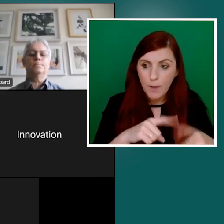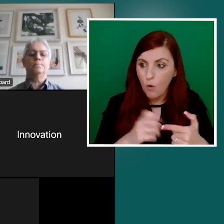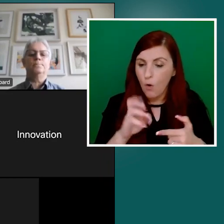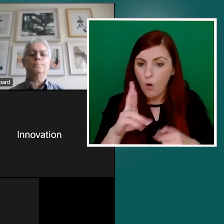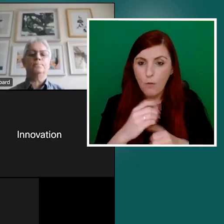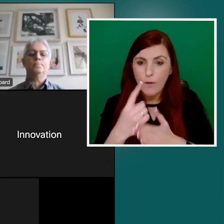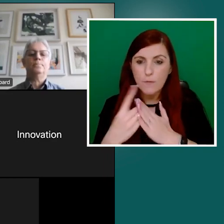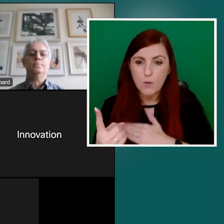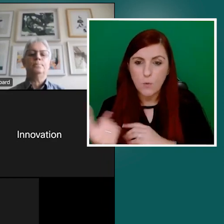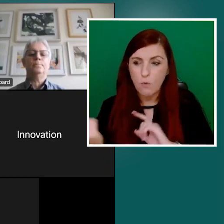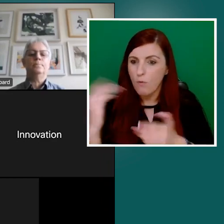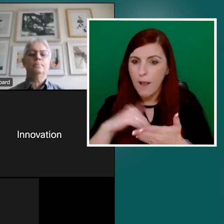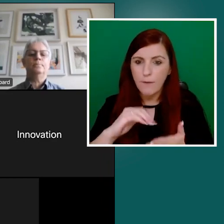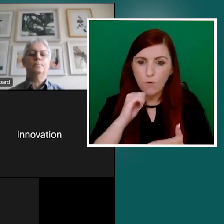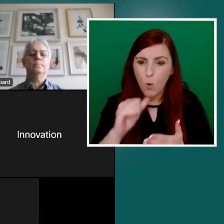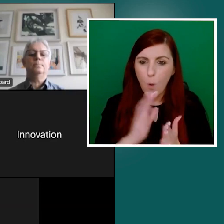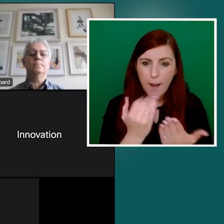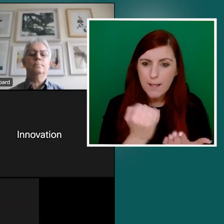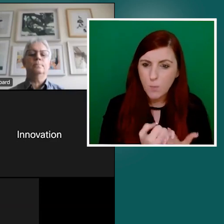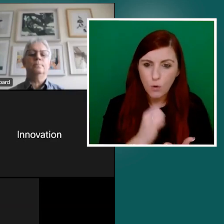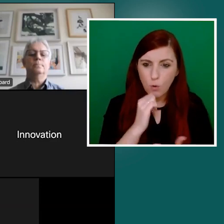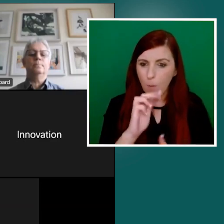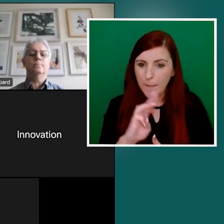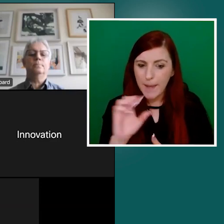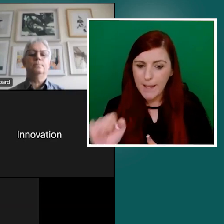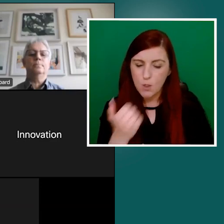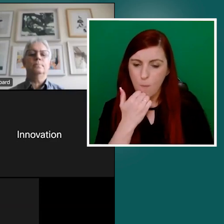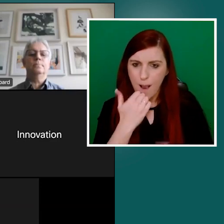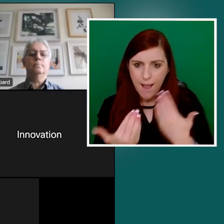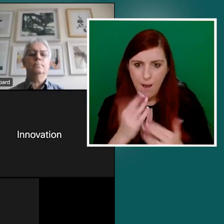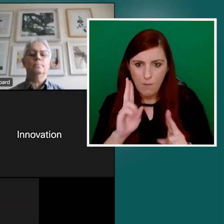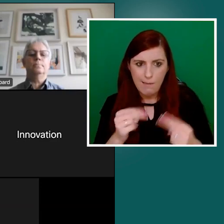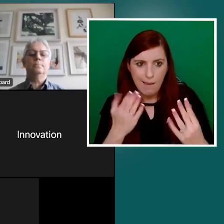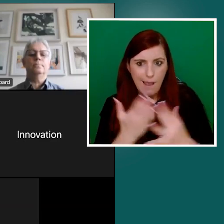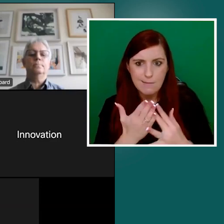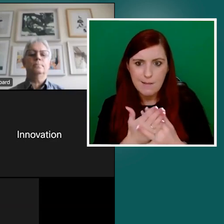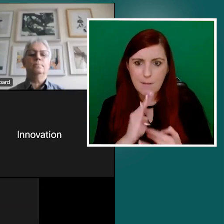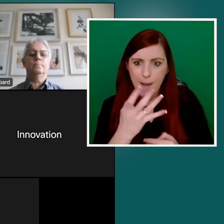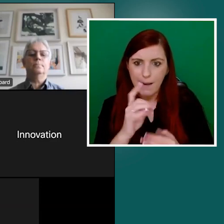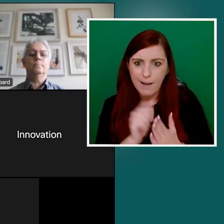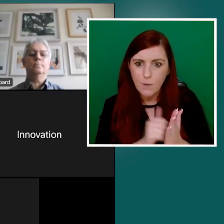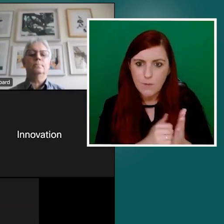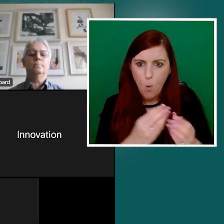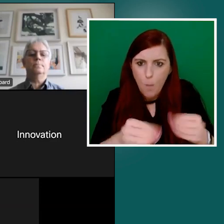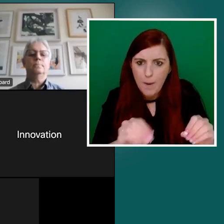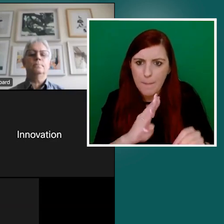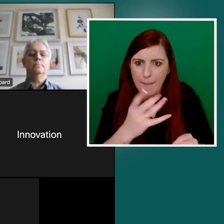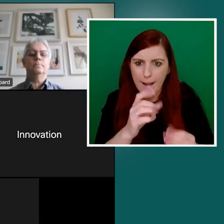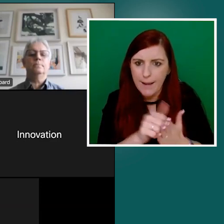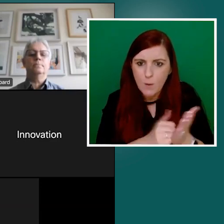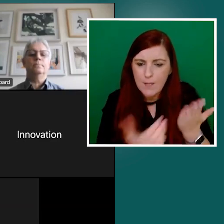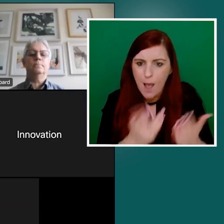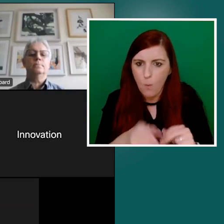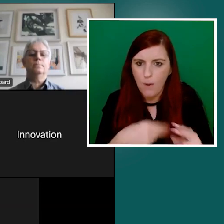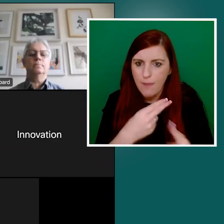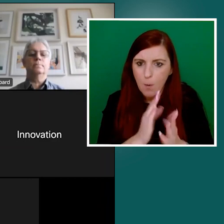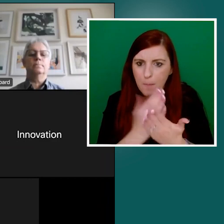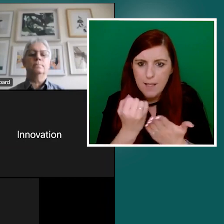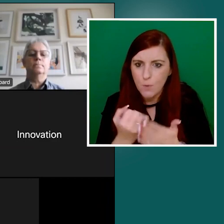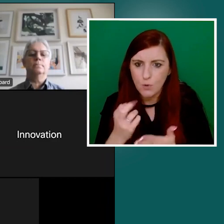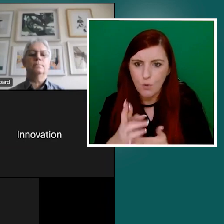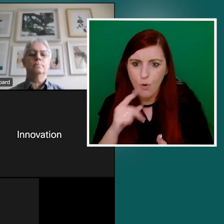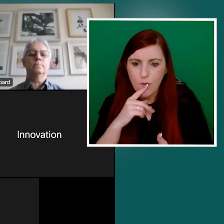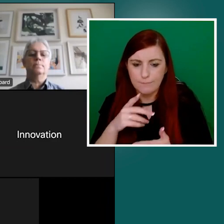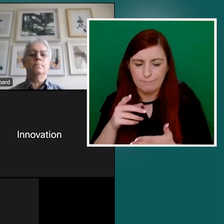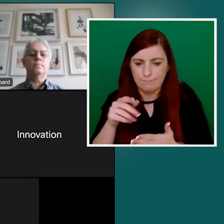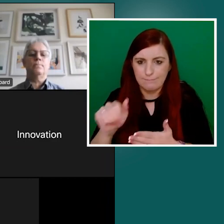don't have a PPS number, how can they actually get a bank account? So once again, so financial institutions are caught between a rock and a hard place